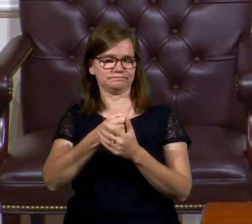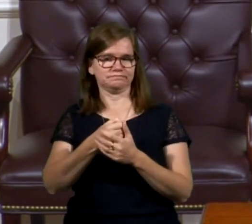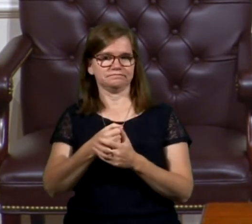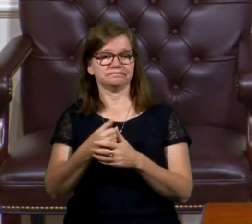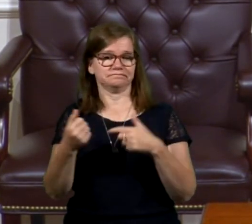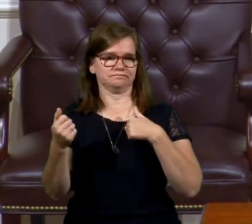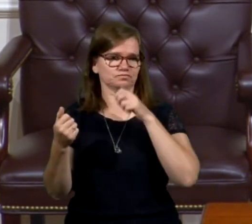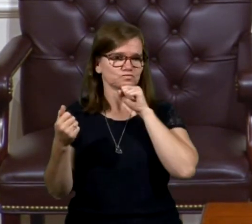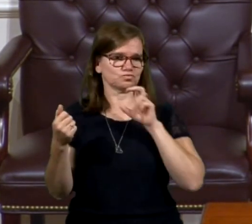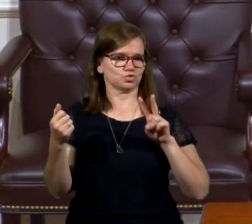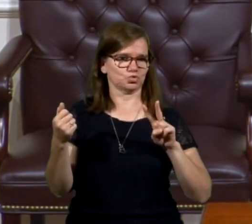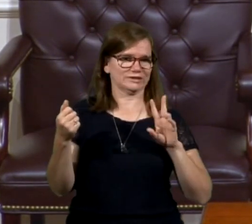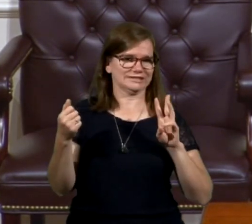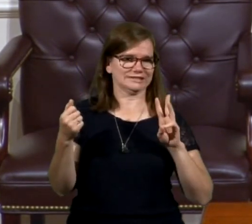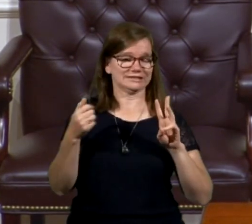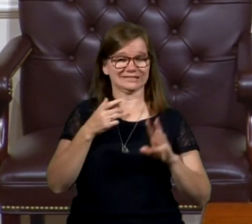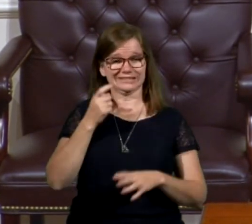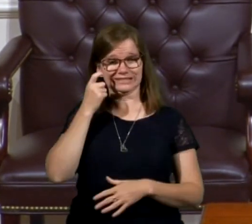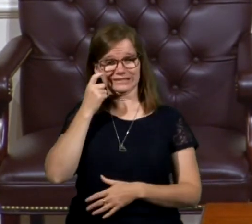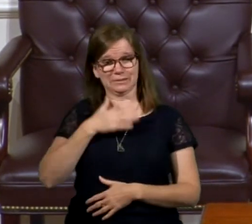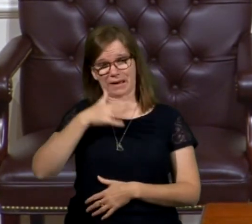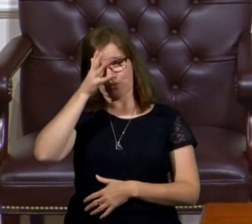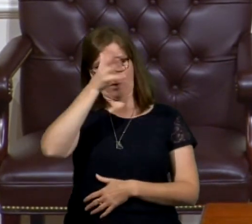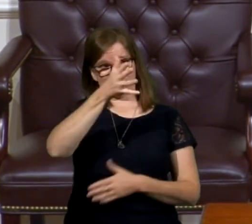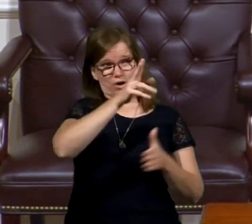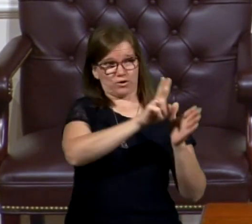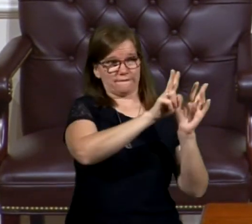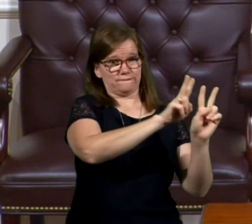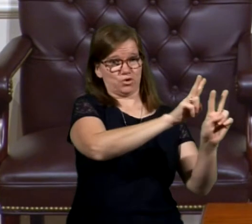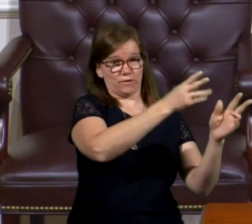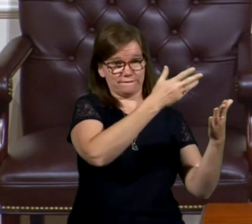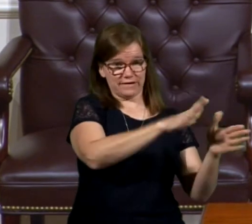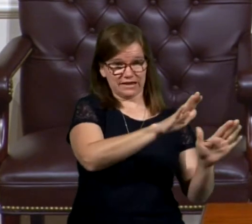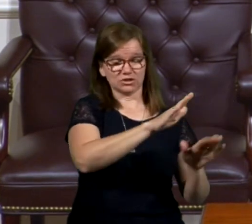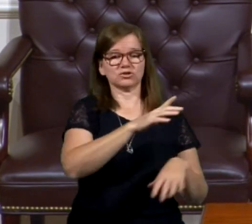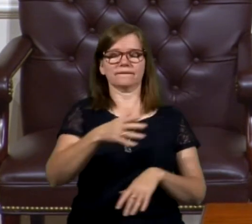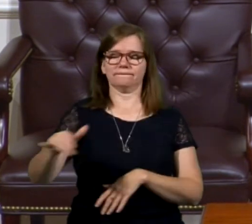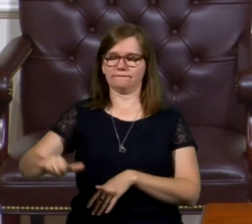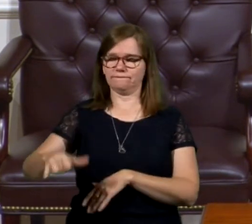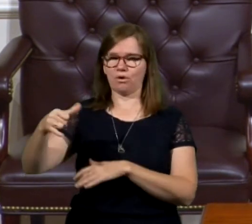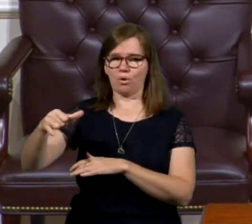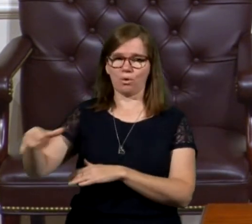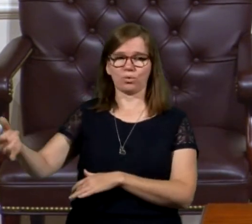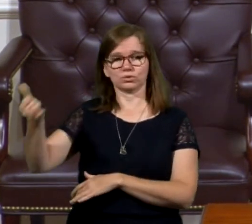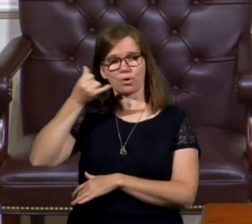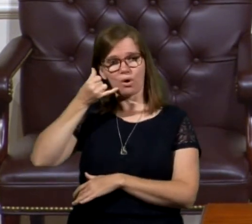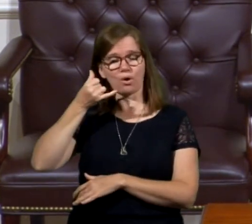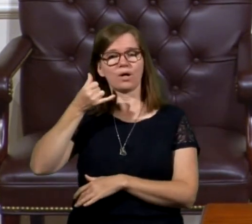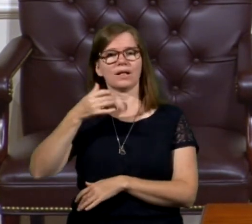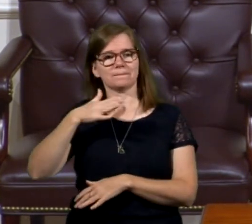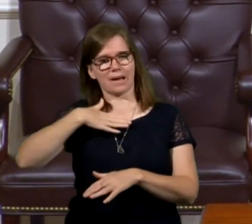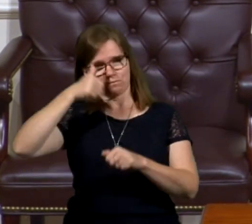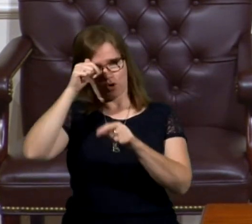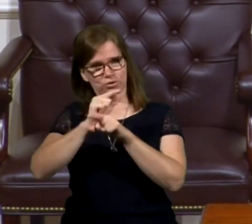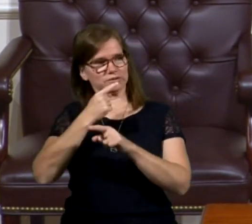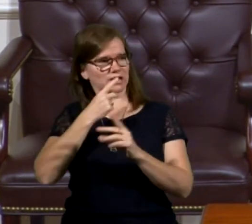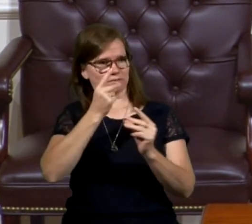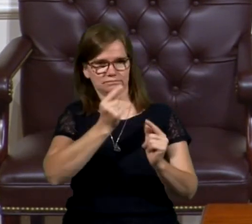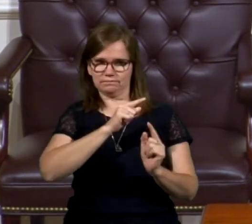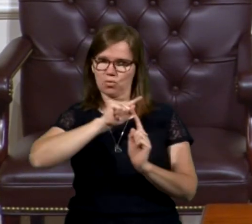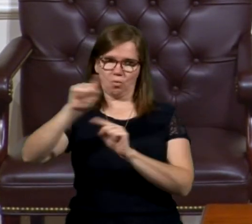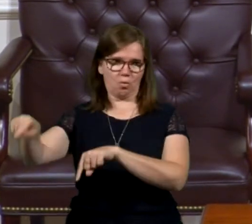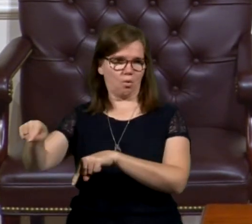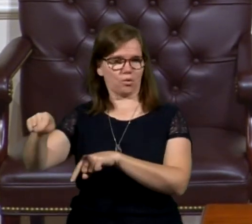I'd just finished my grandfather's funeral. The phone rang. We came in, and my brother said, John, to Knoxville right away. Dad's gone to cardiac arrest.